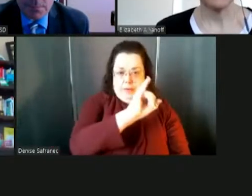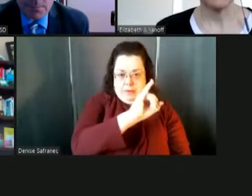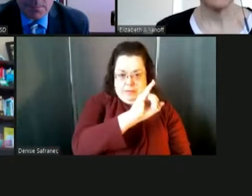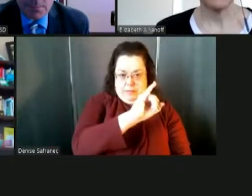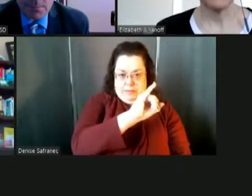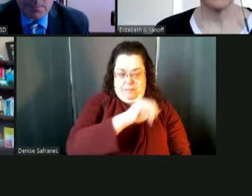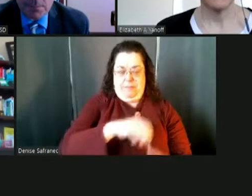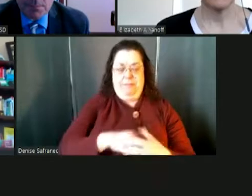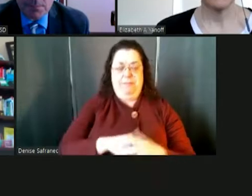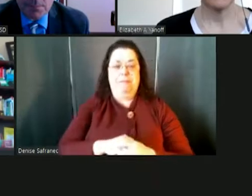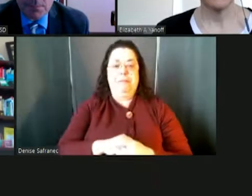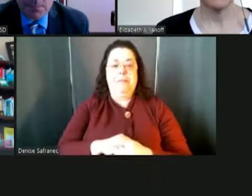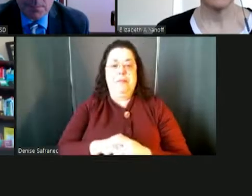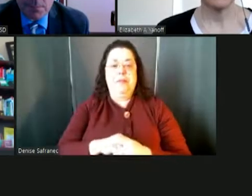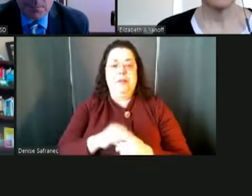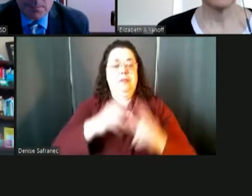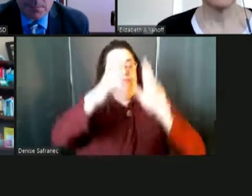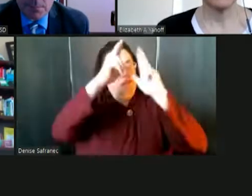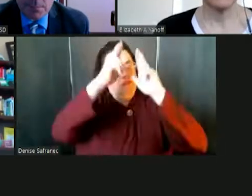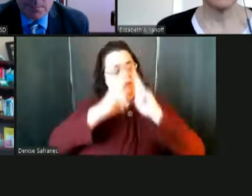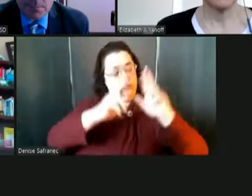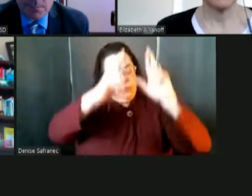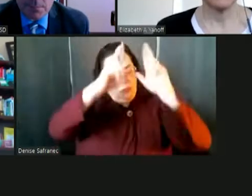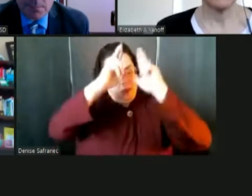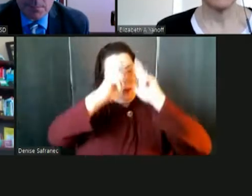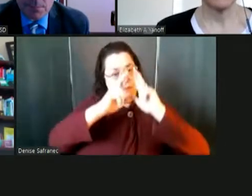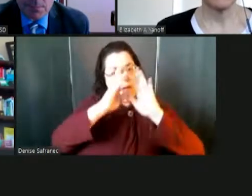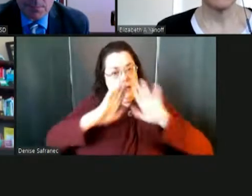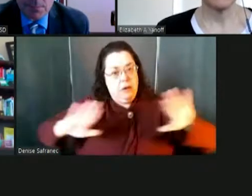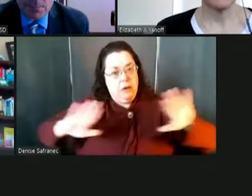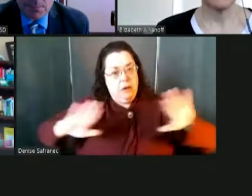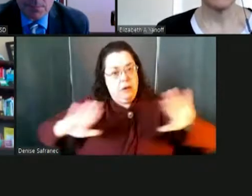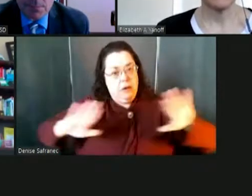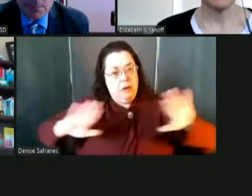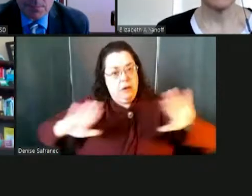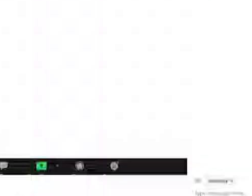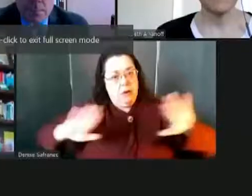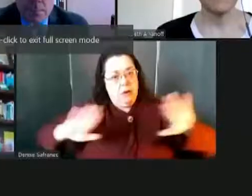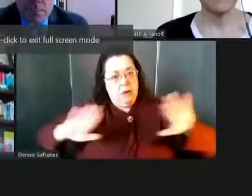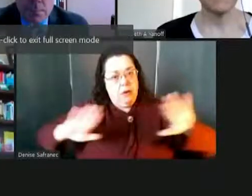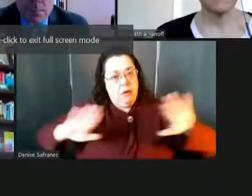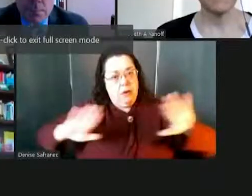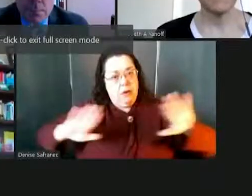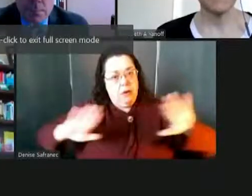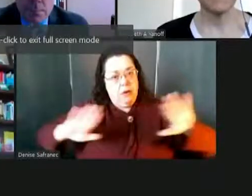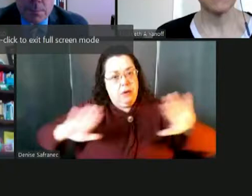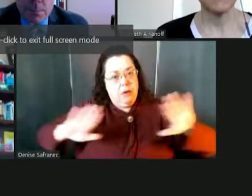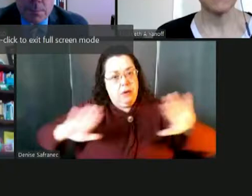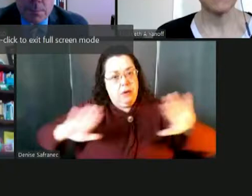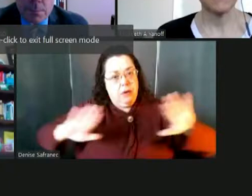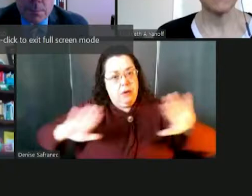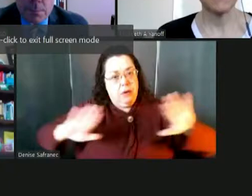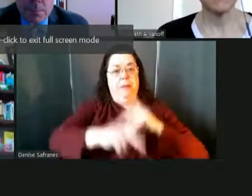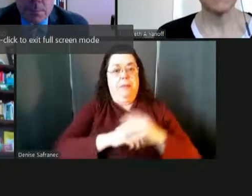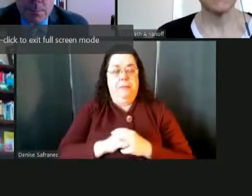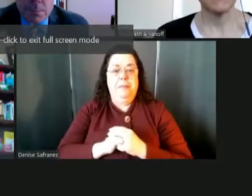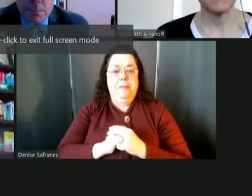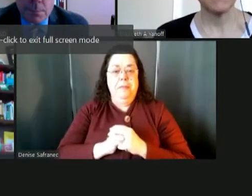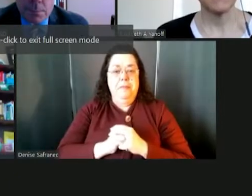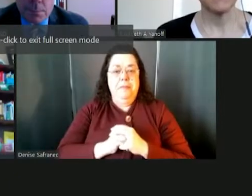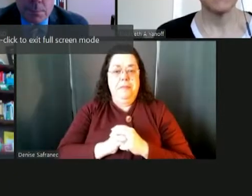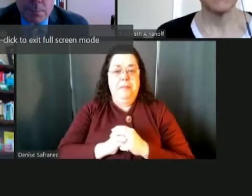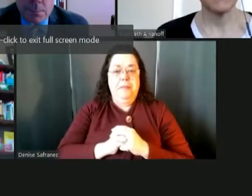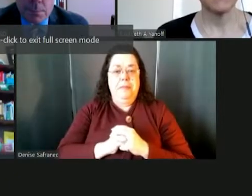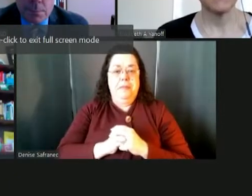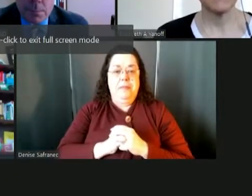Mohican Nation. We pay honor and respect to those past and present. Welcome to Voices, a Library Lecture Series. We'd like to begin with an acknowledgement